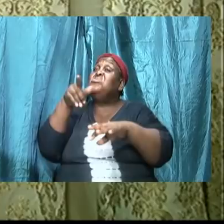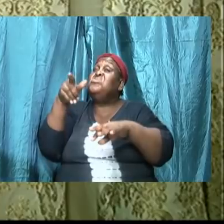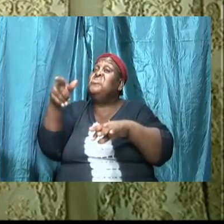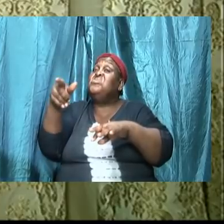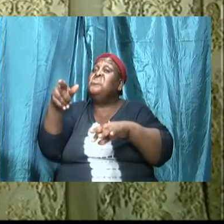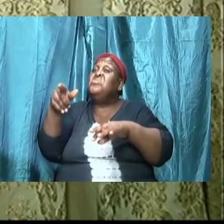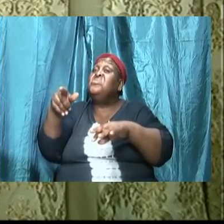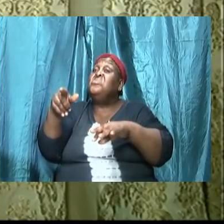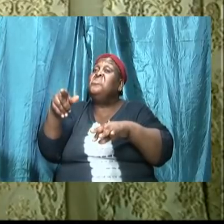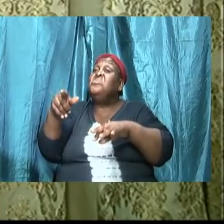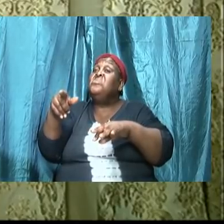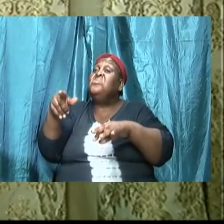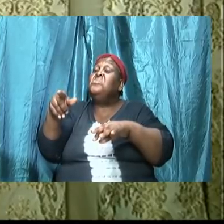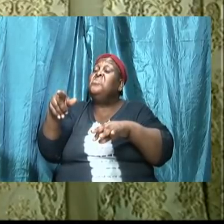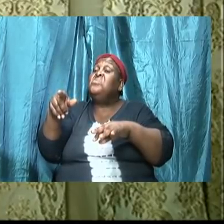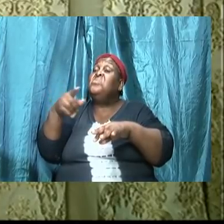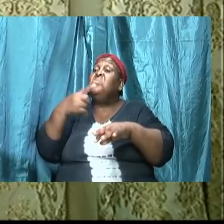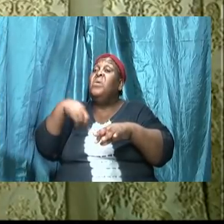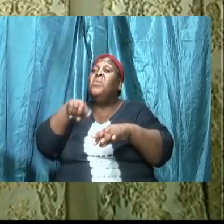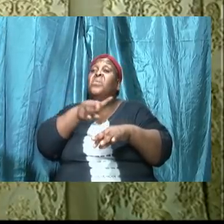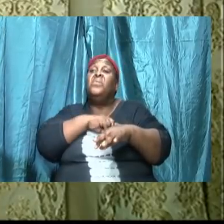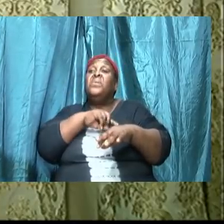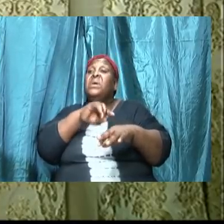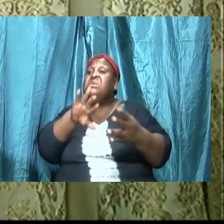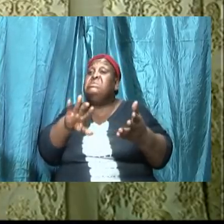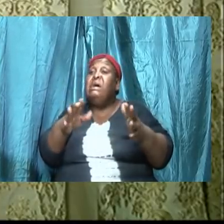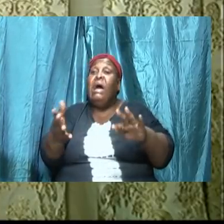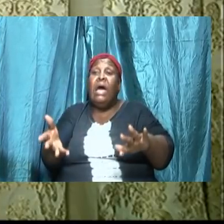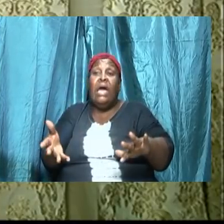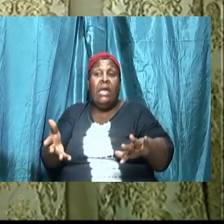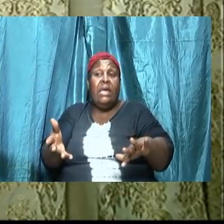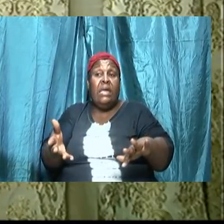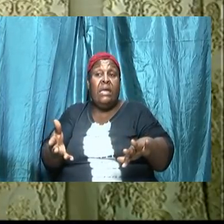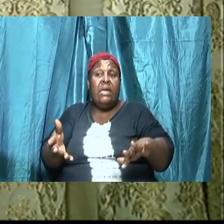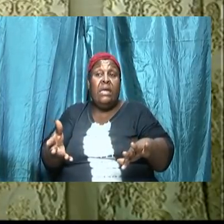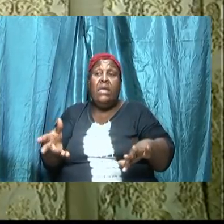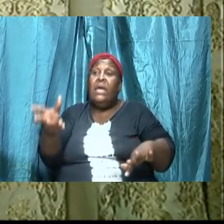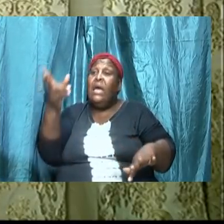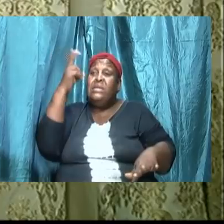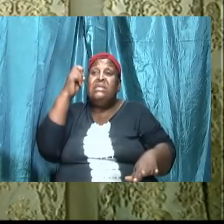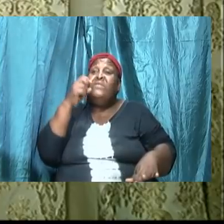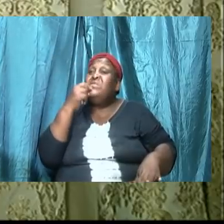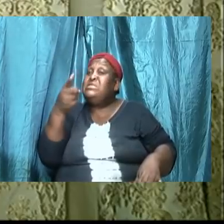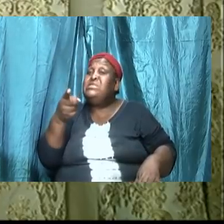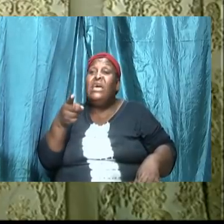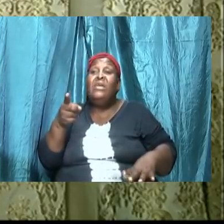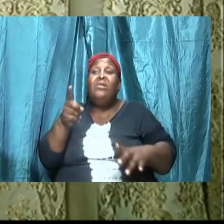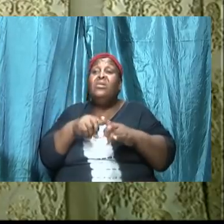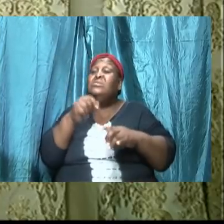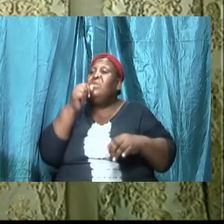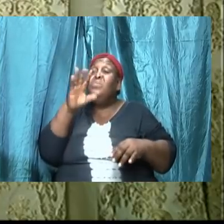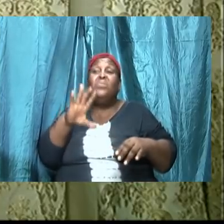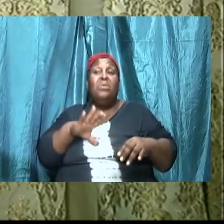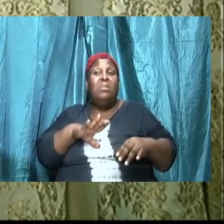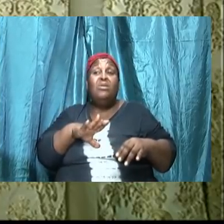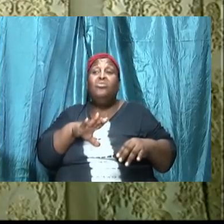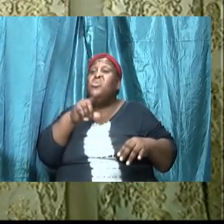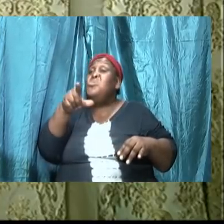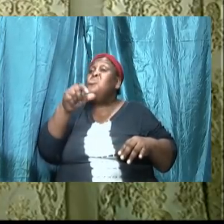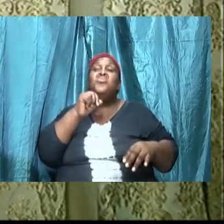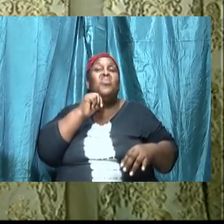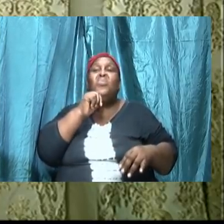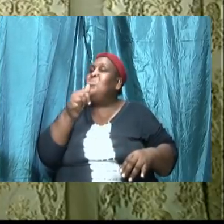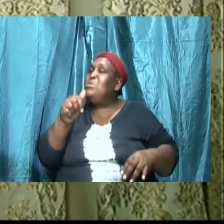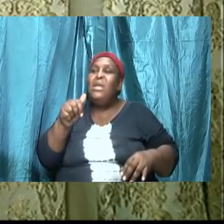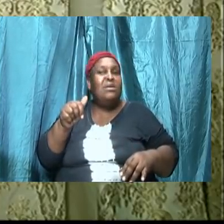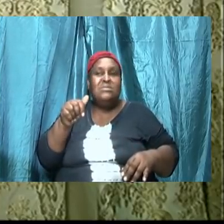ye die yes and we read on and the serpent said unto the woman you shall not